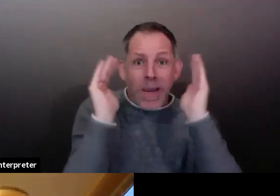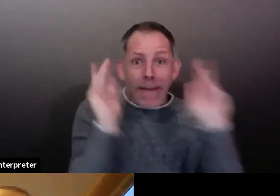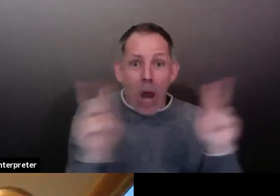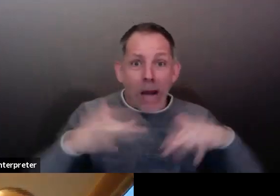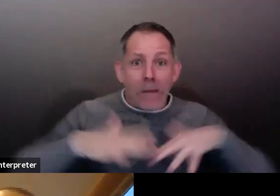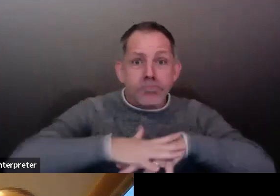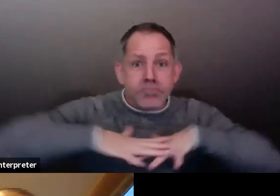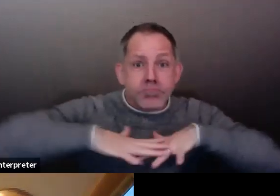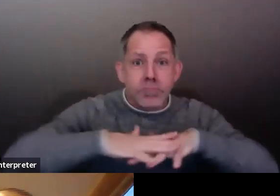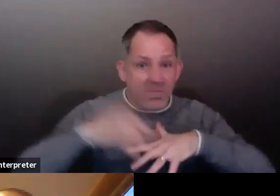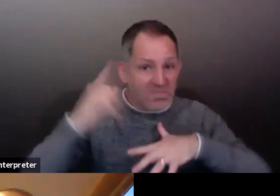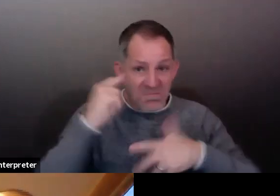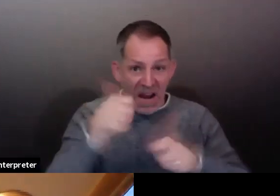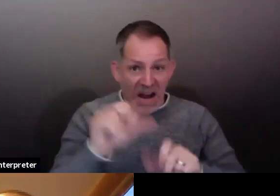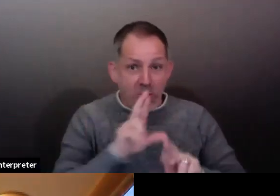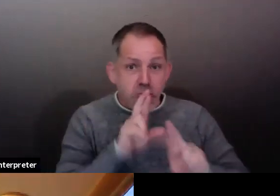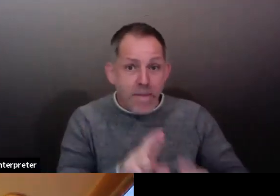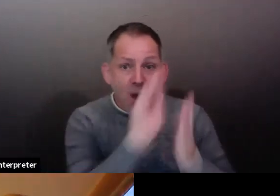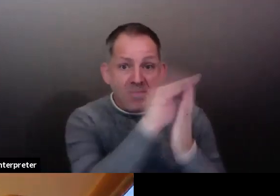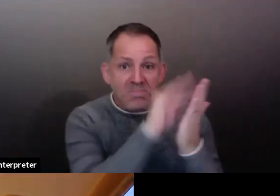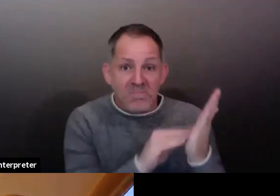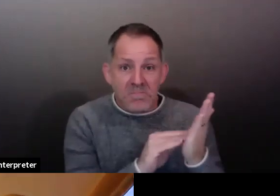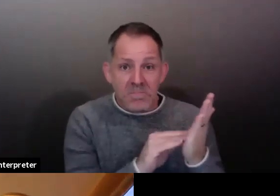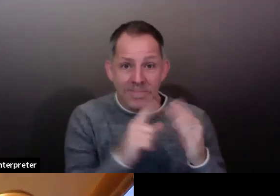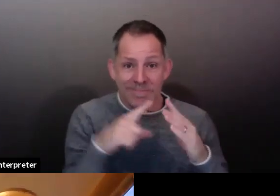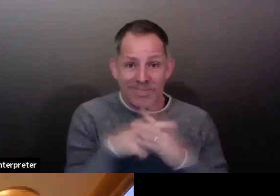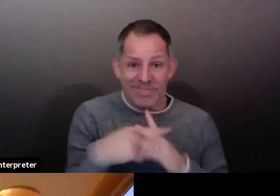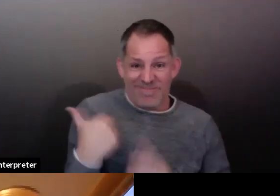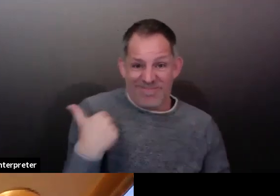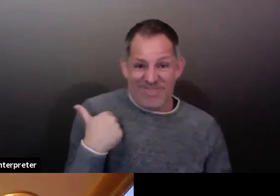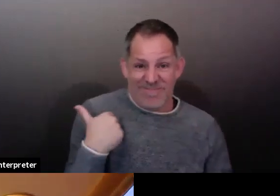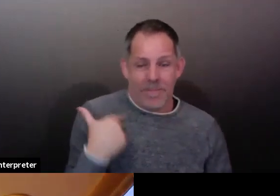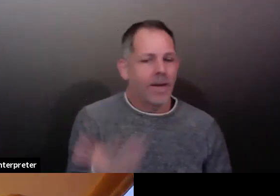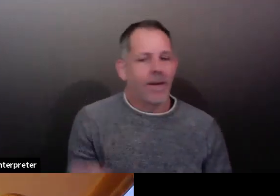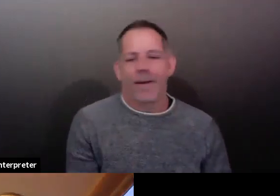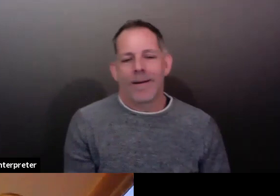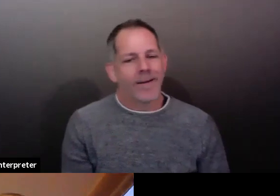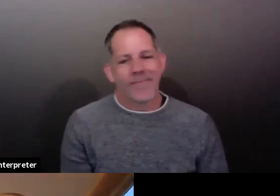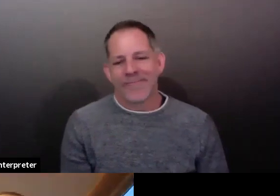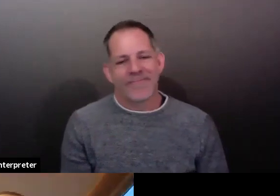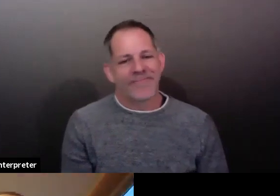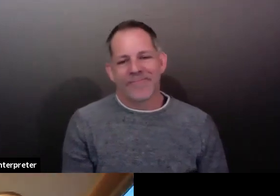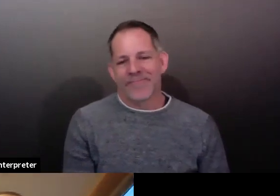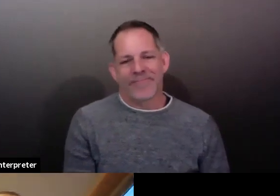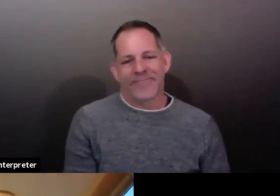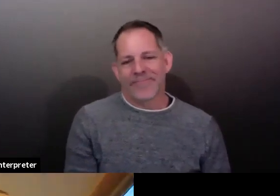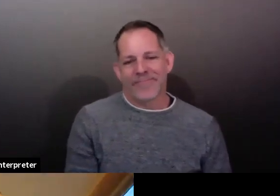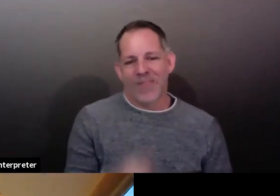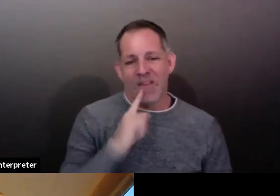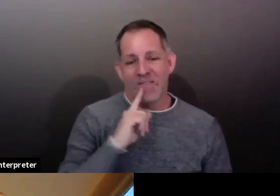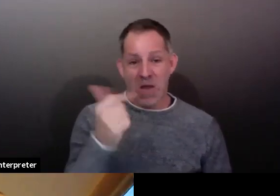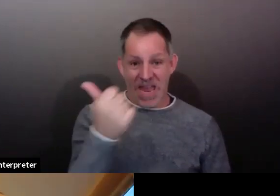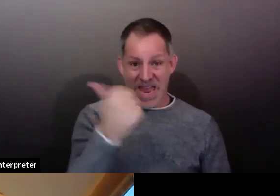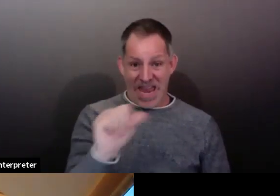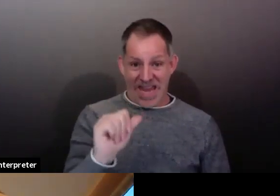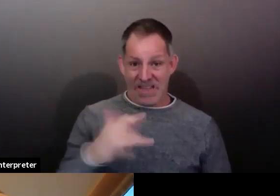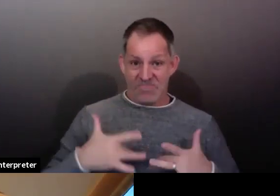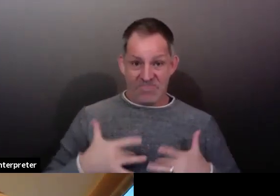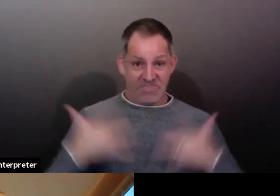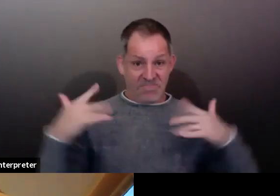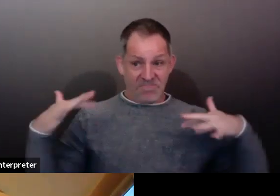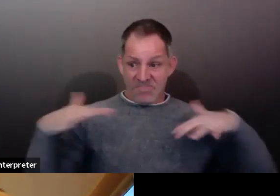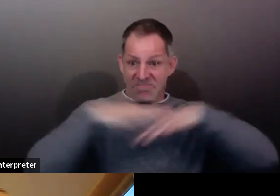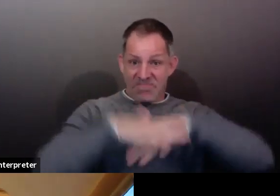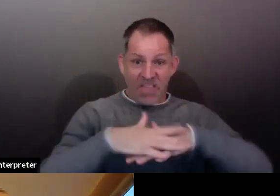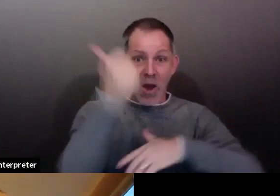Well, time will tell on any effects from the holiday and people gathering. We usually see that